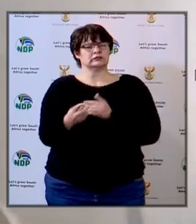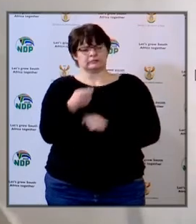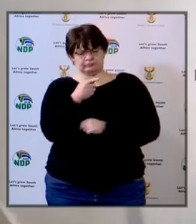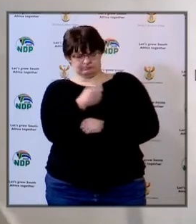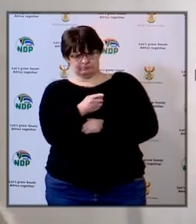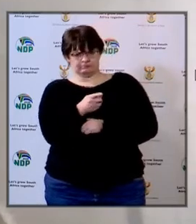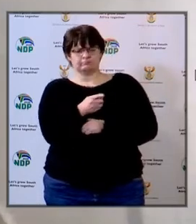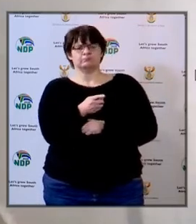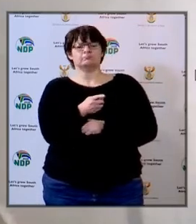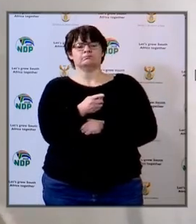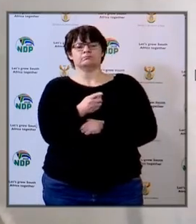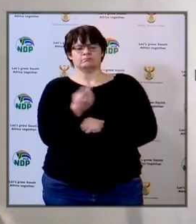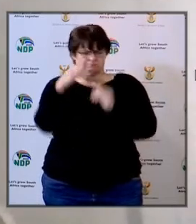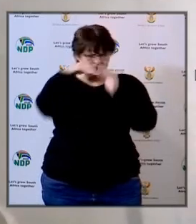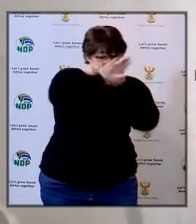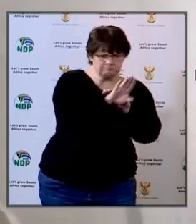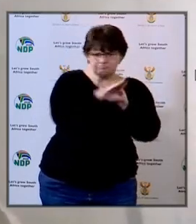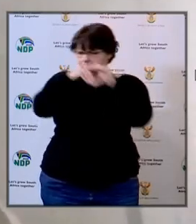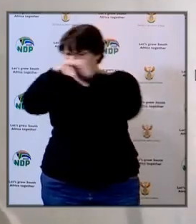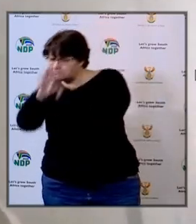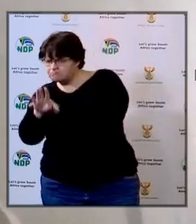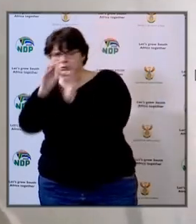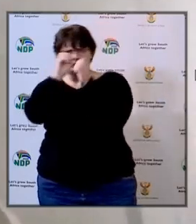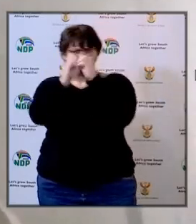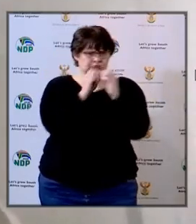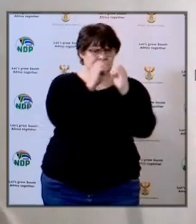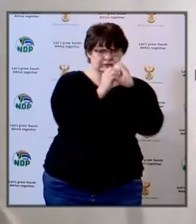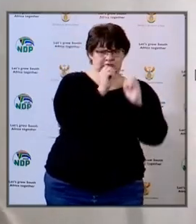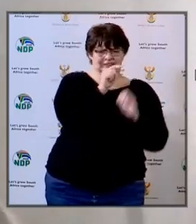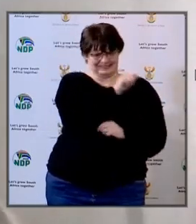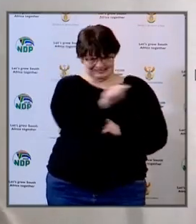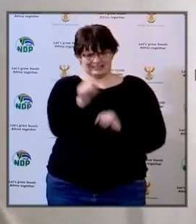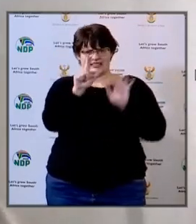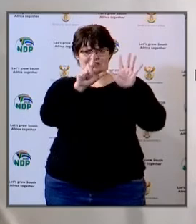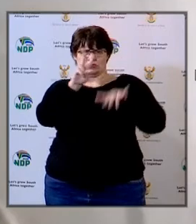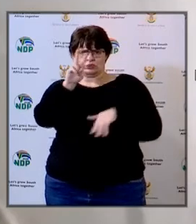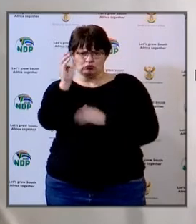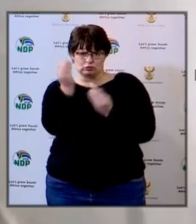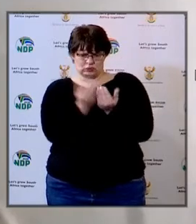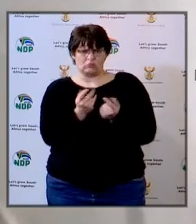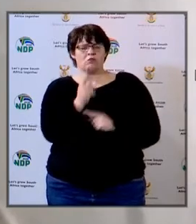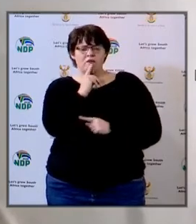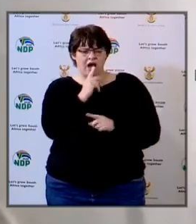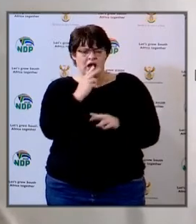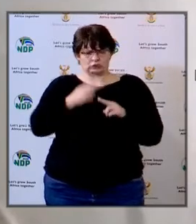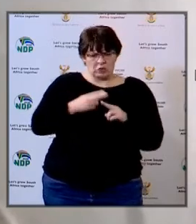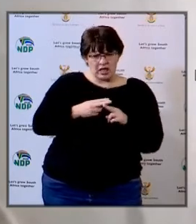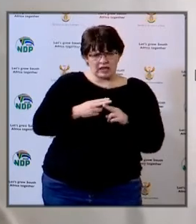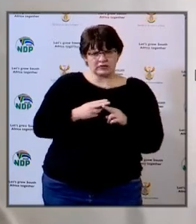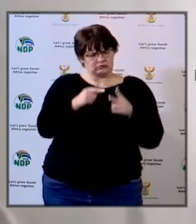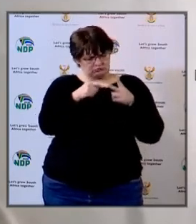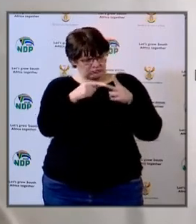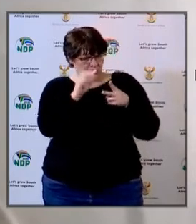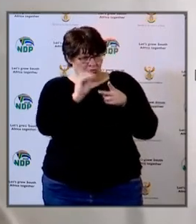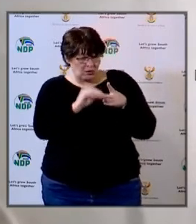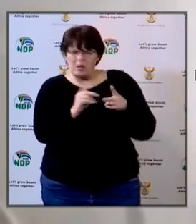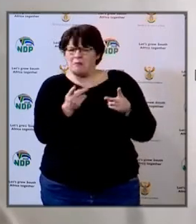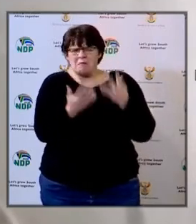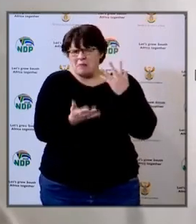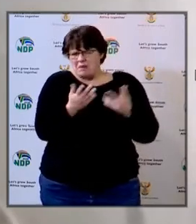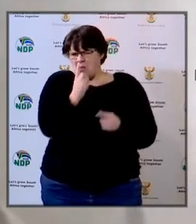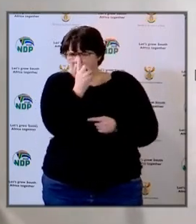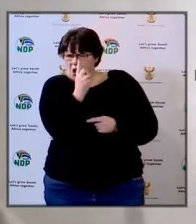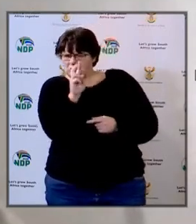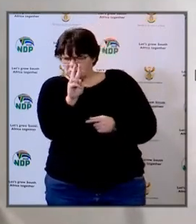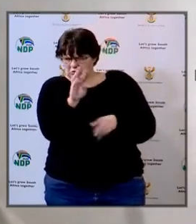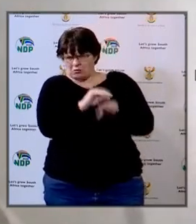the contractors were in the schools we have addressed issues of sanitation there may